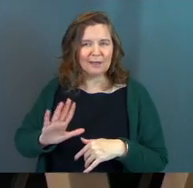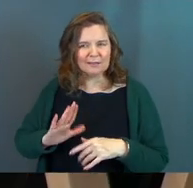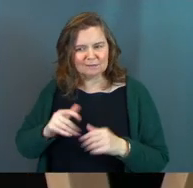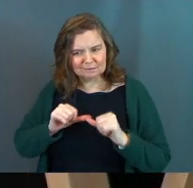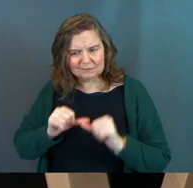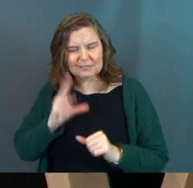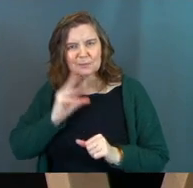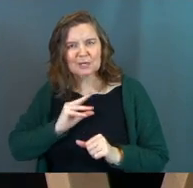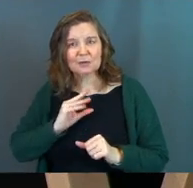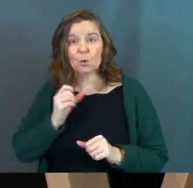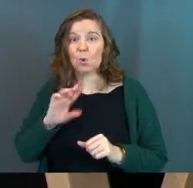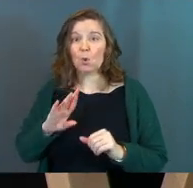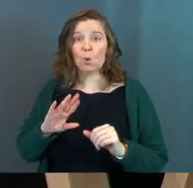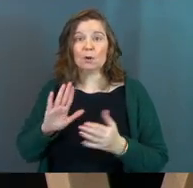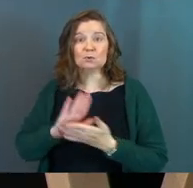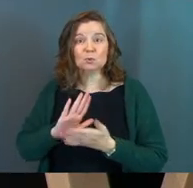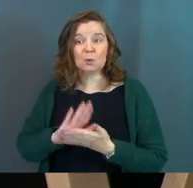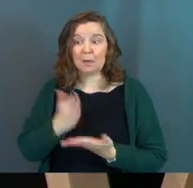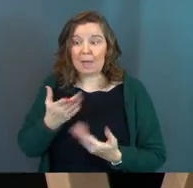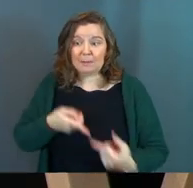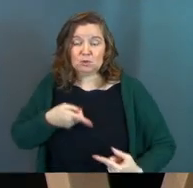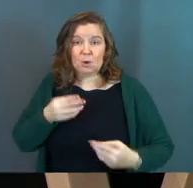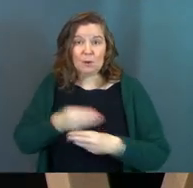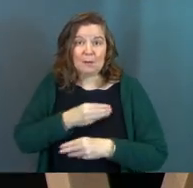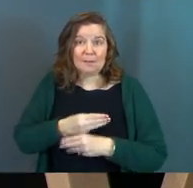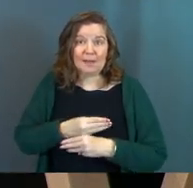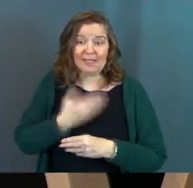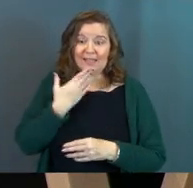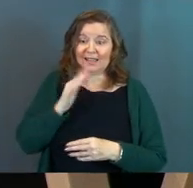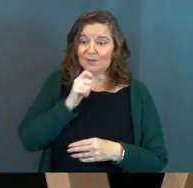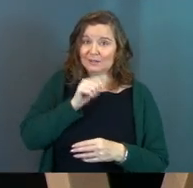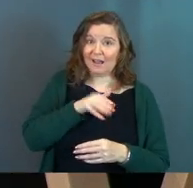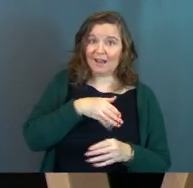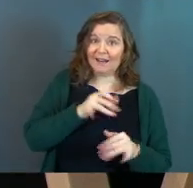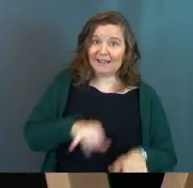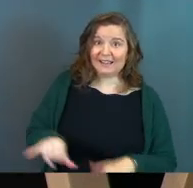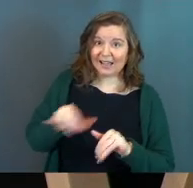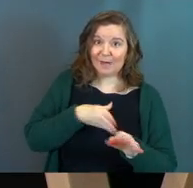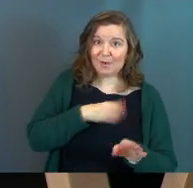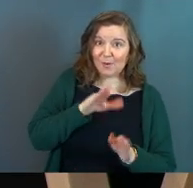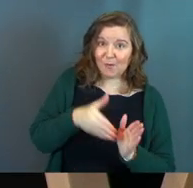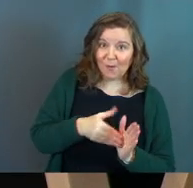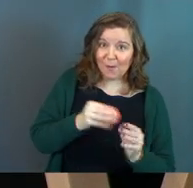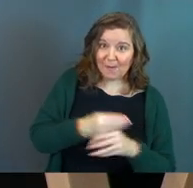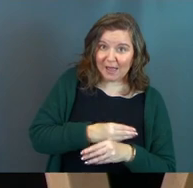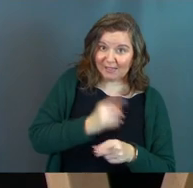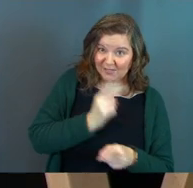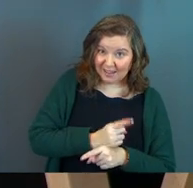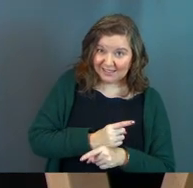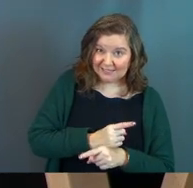struggled with math. Thank God it was not common core math. Amen? Amen? Amen. Amen. Amen.